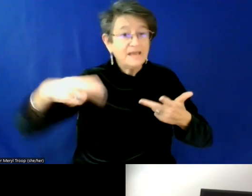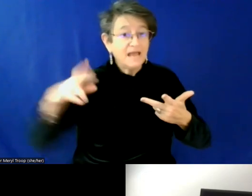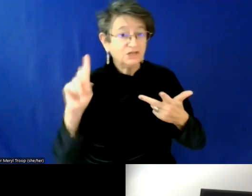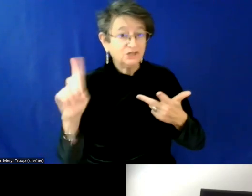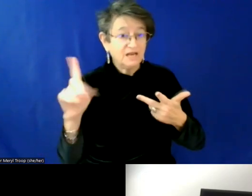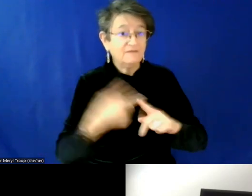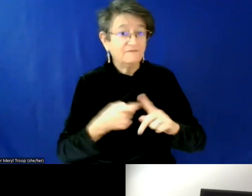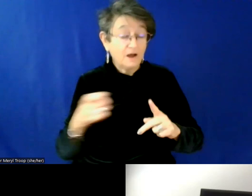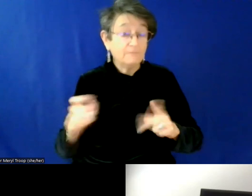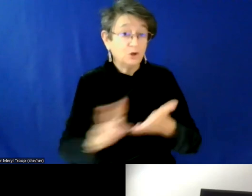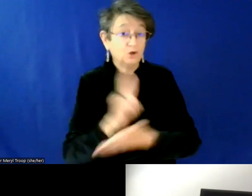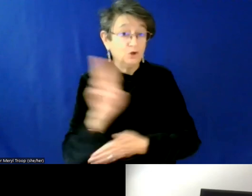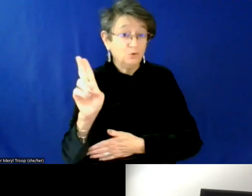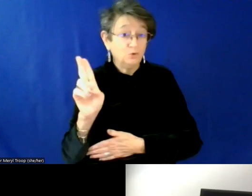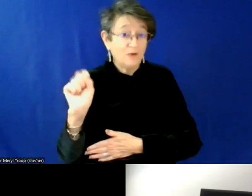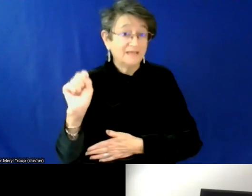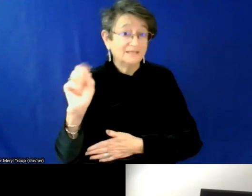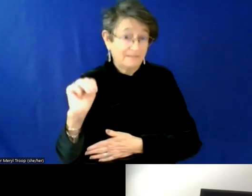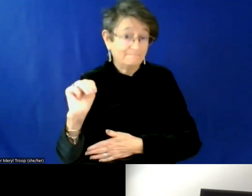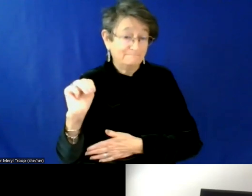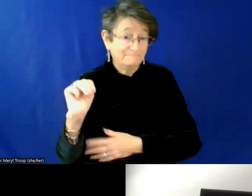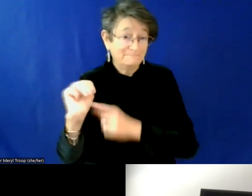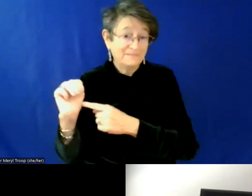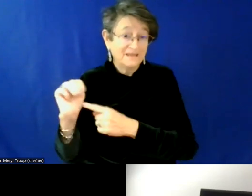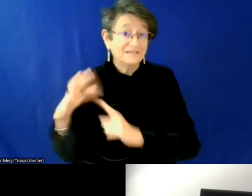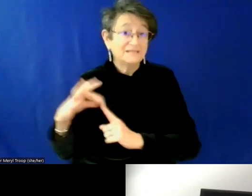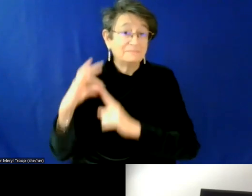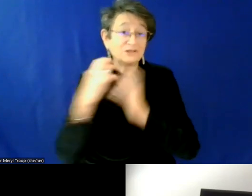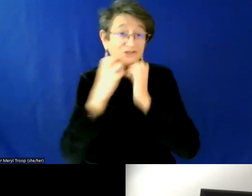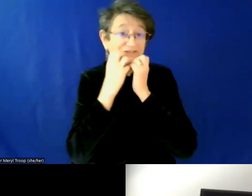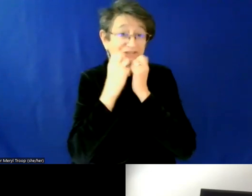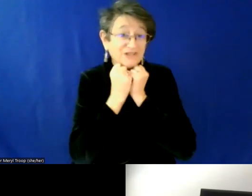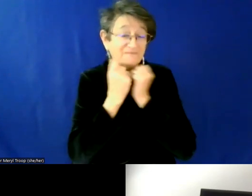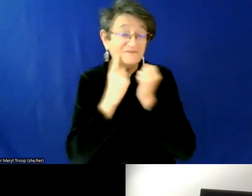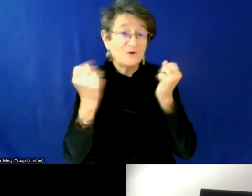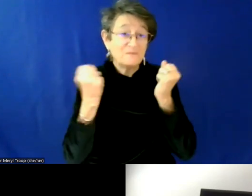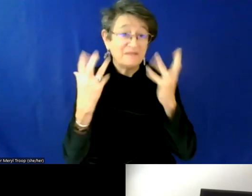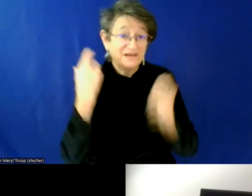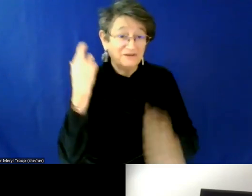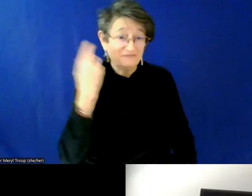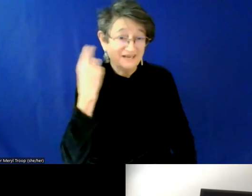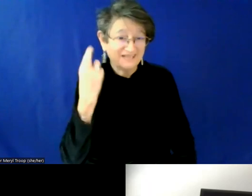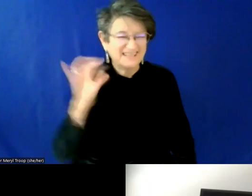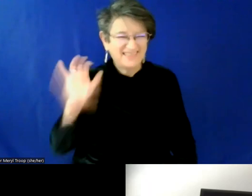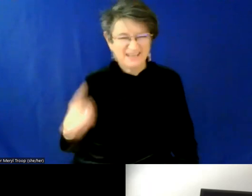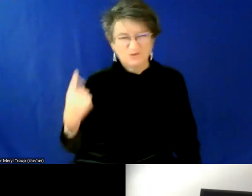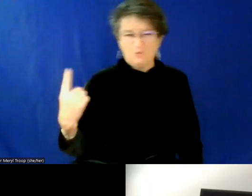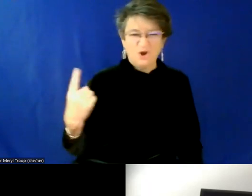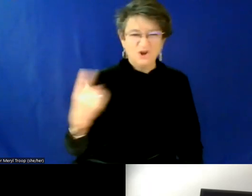the university of Southern Maine. So she is a special gem for so many reasons. And that is just one of them. Um,